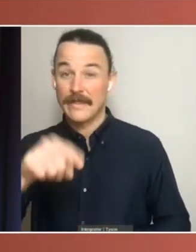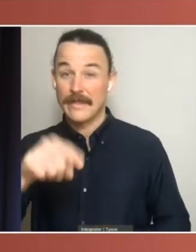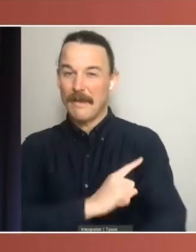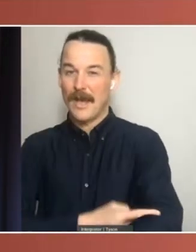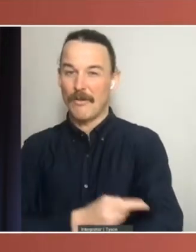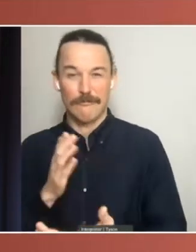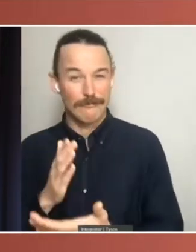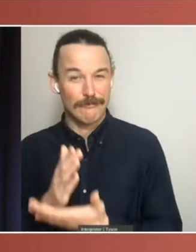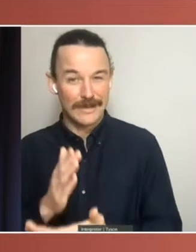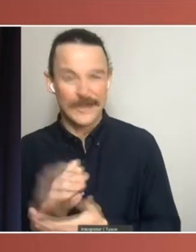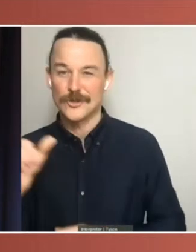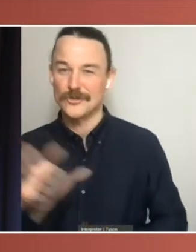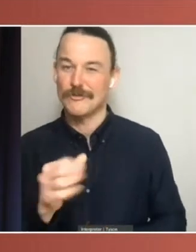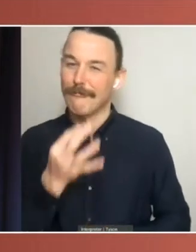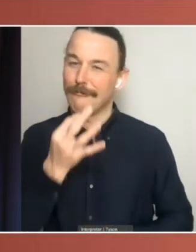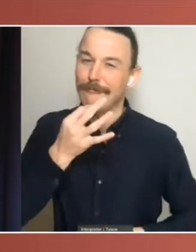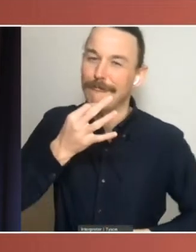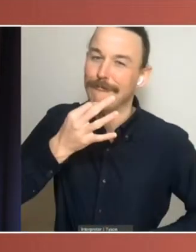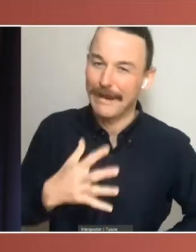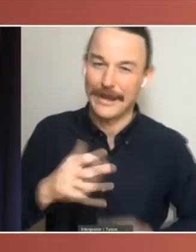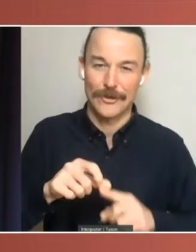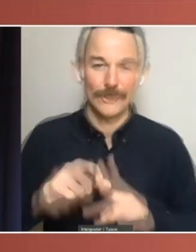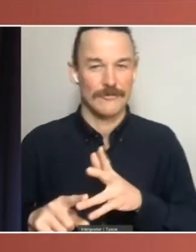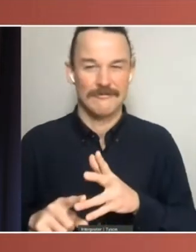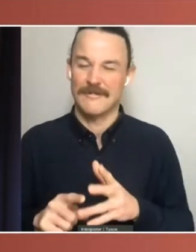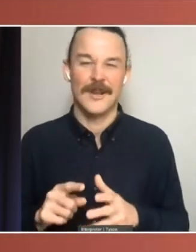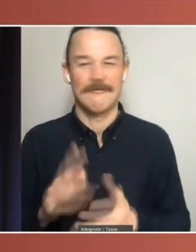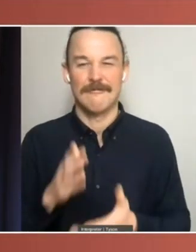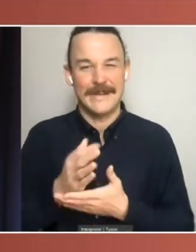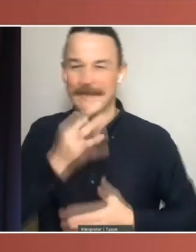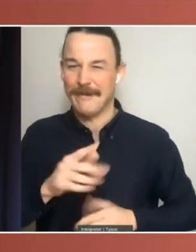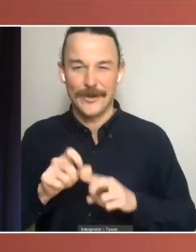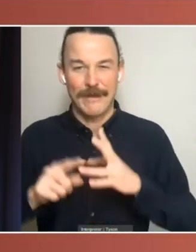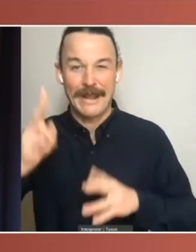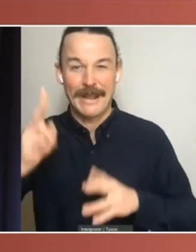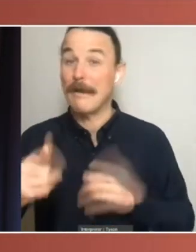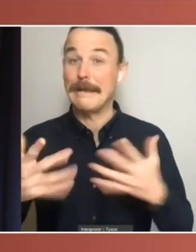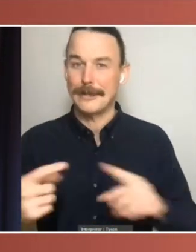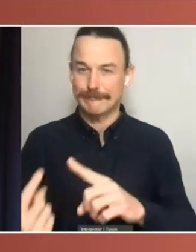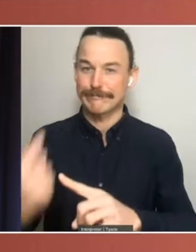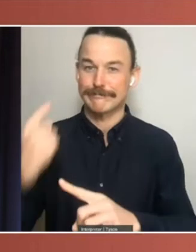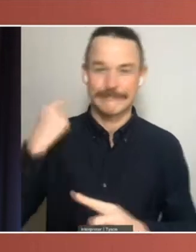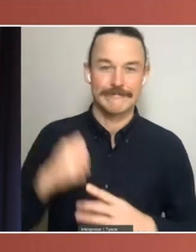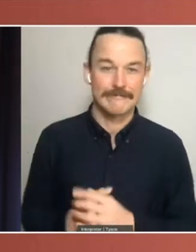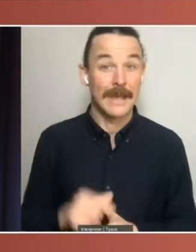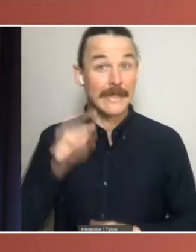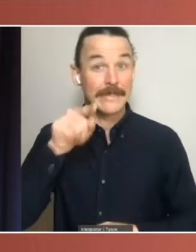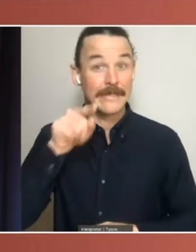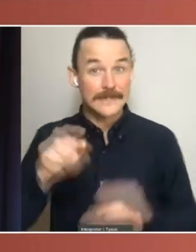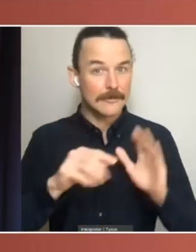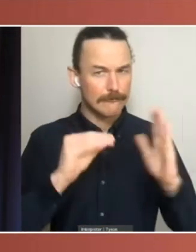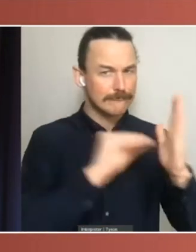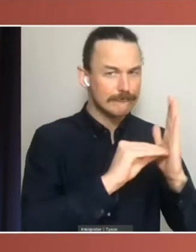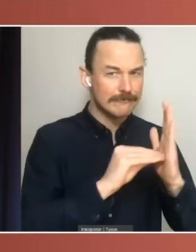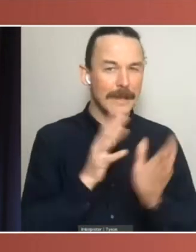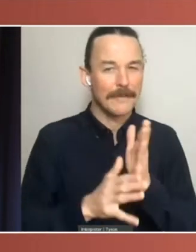be exercised, and it is unlikely to be used again. However, this ultimate sanction protects and preserves the Senate's